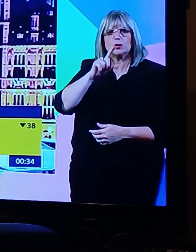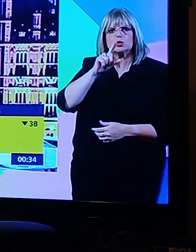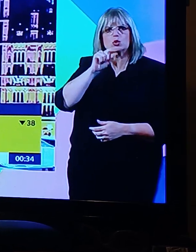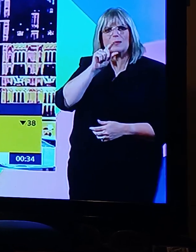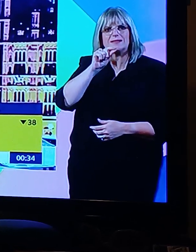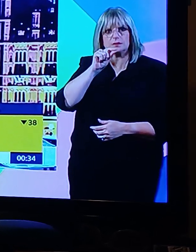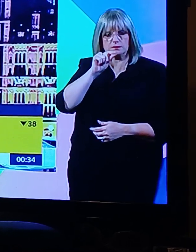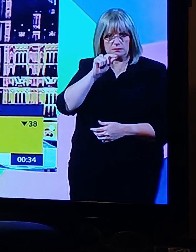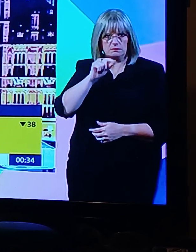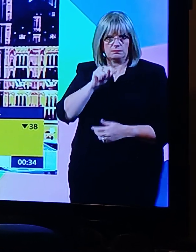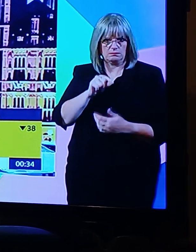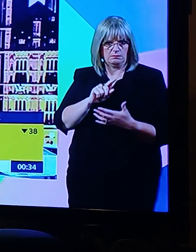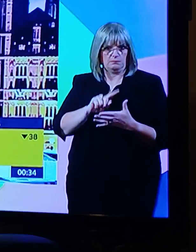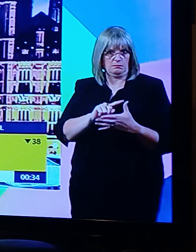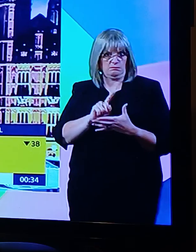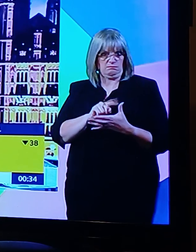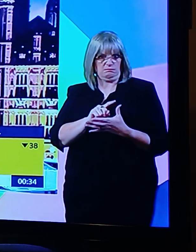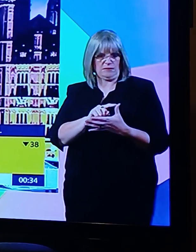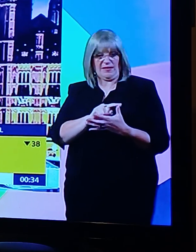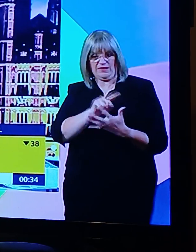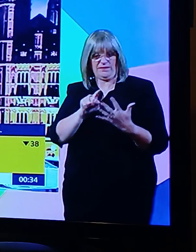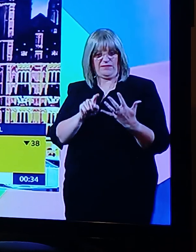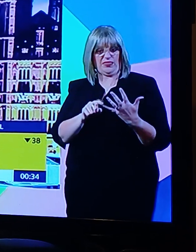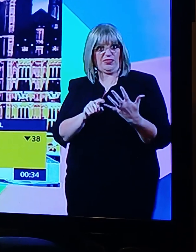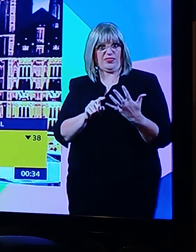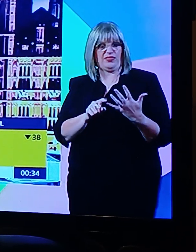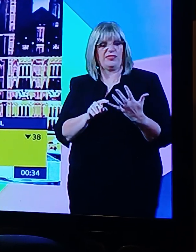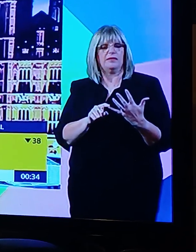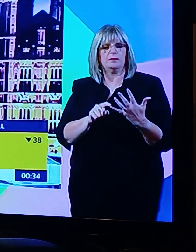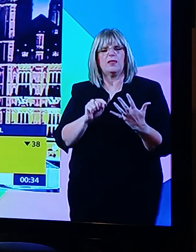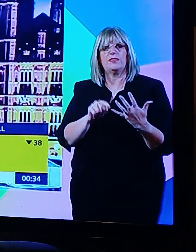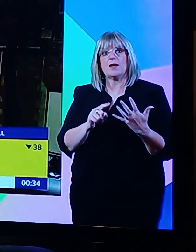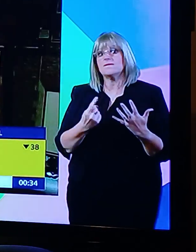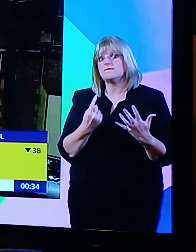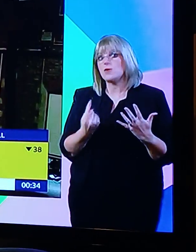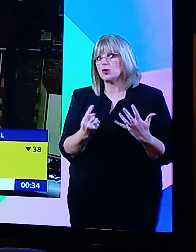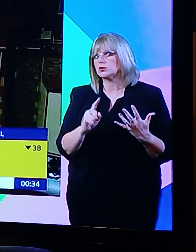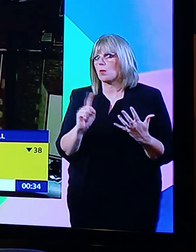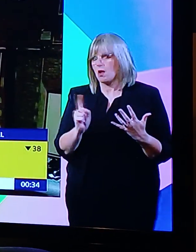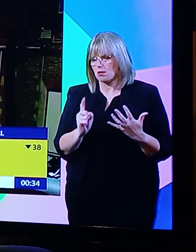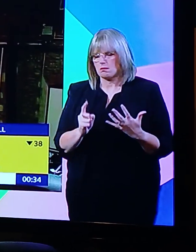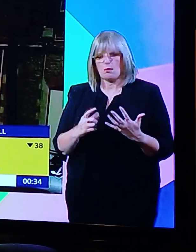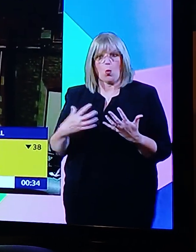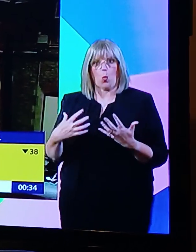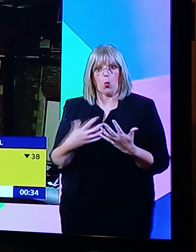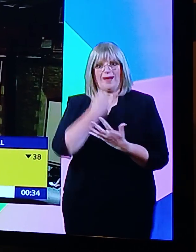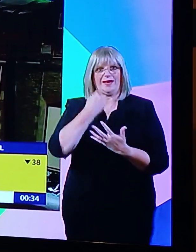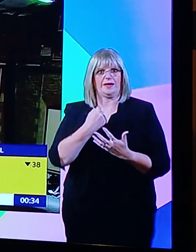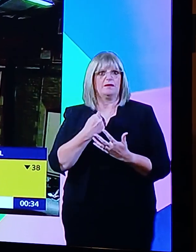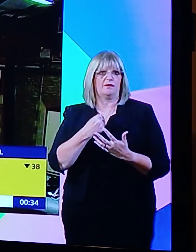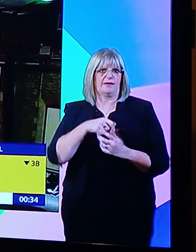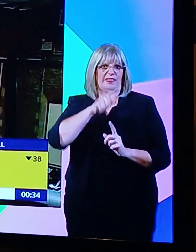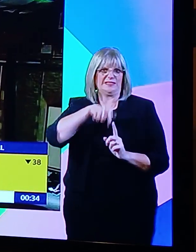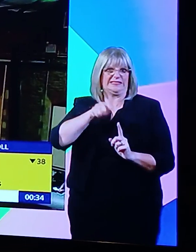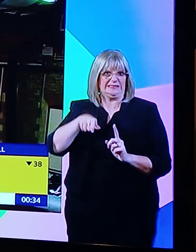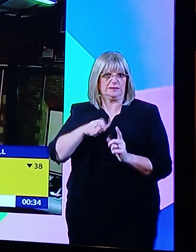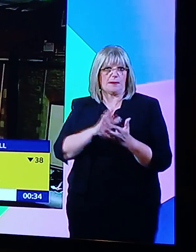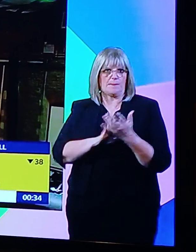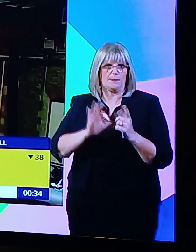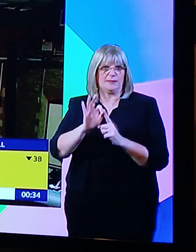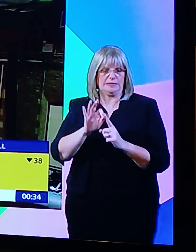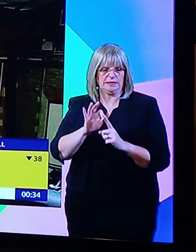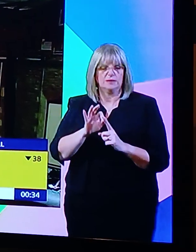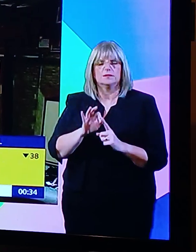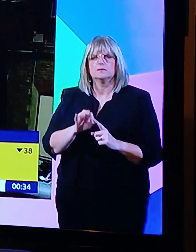first of them taking a seat for from their opponents. We can speak to Sir Robert Buckland, who gave that very strong speech from the